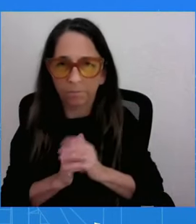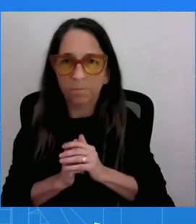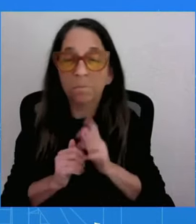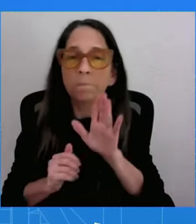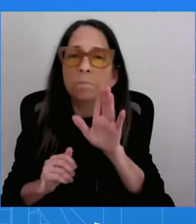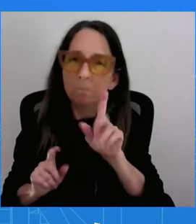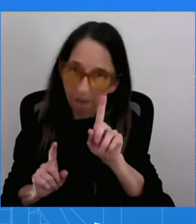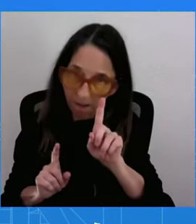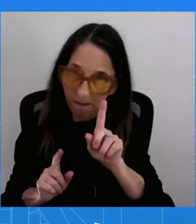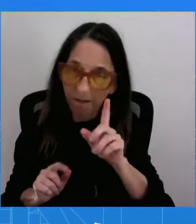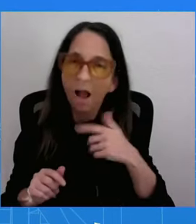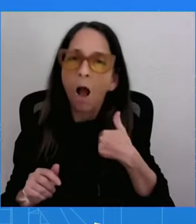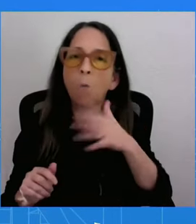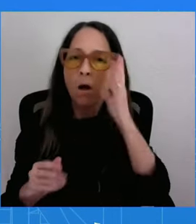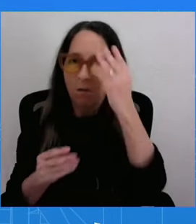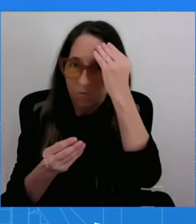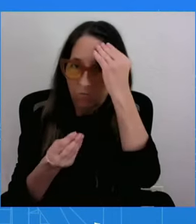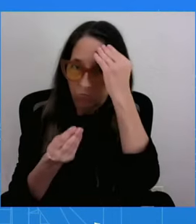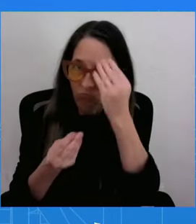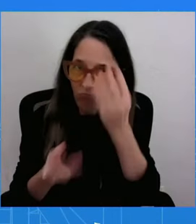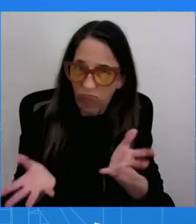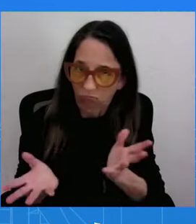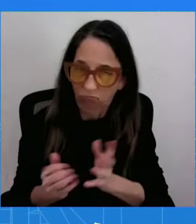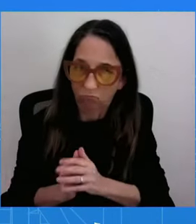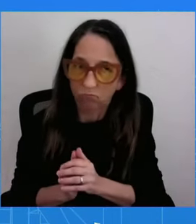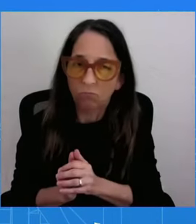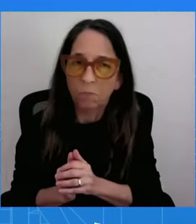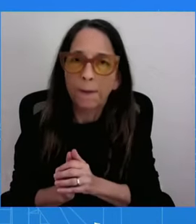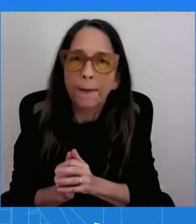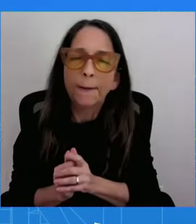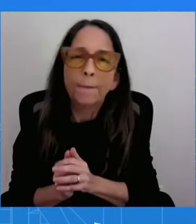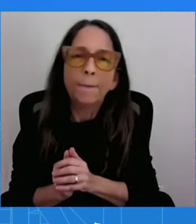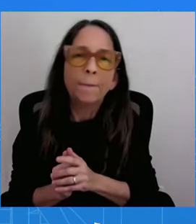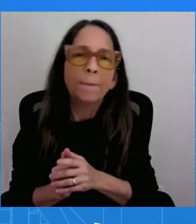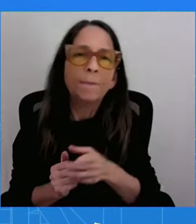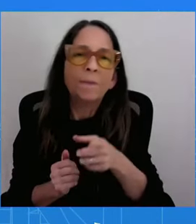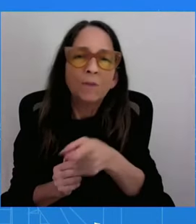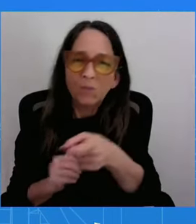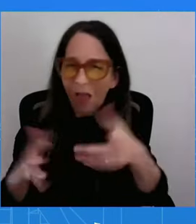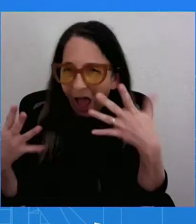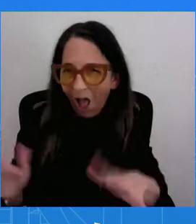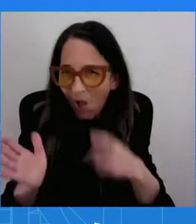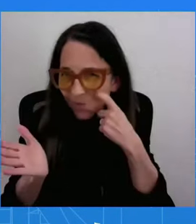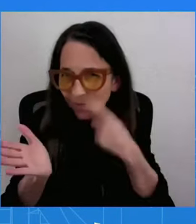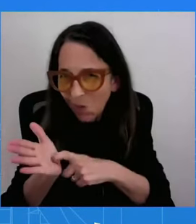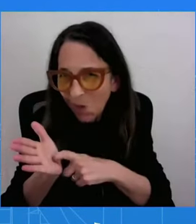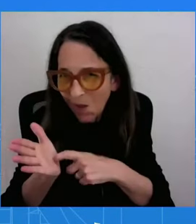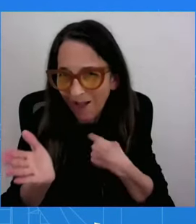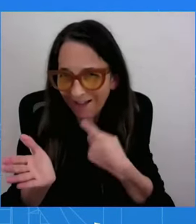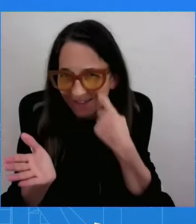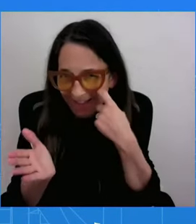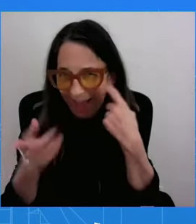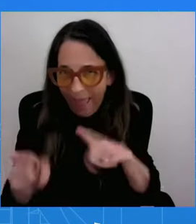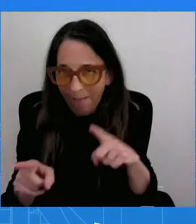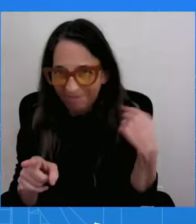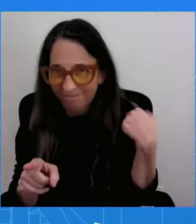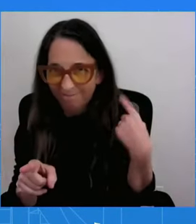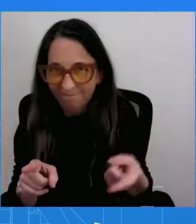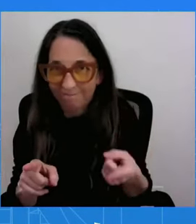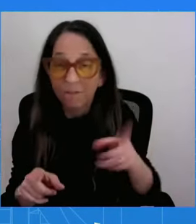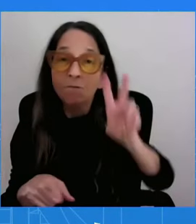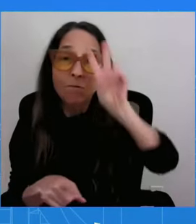and I think you've all seen that, especially very recently, you know, the Vice President is smart.